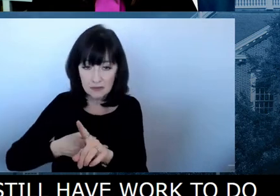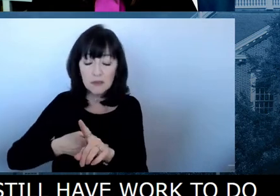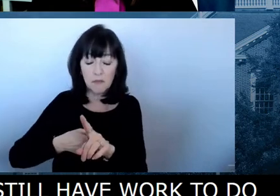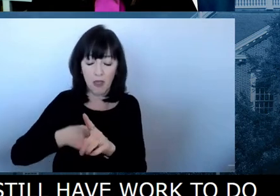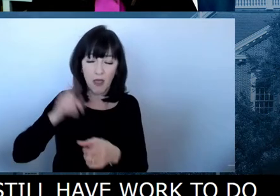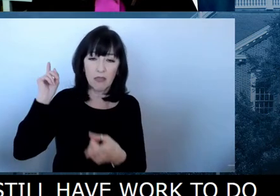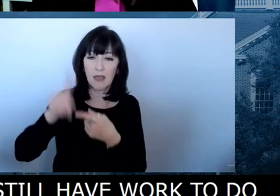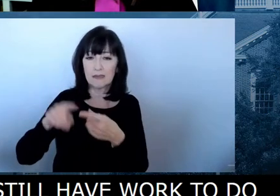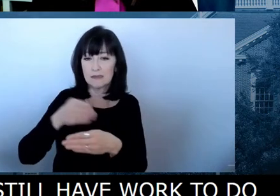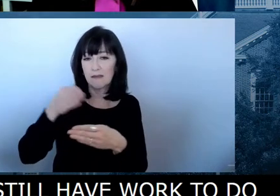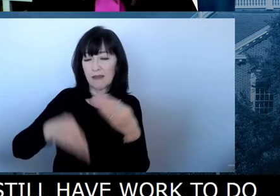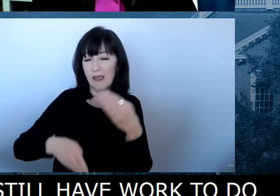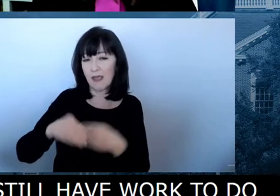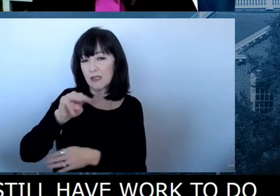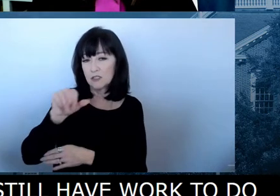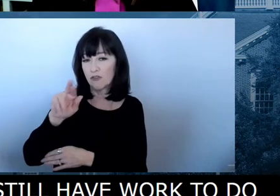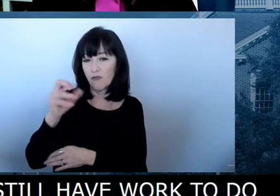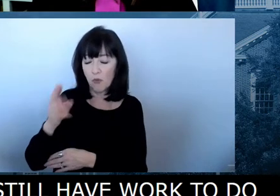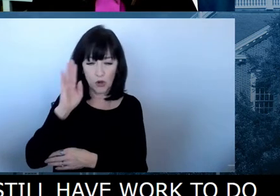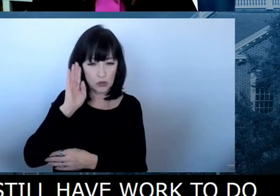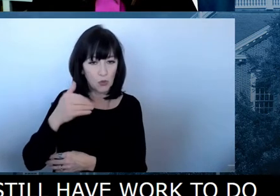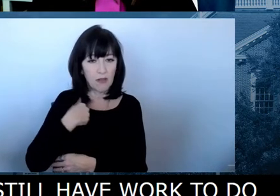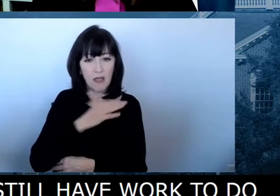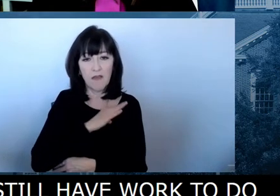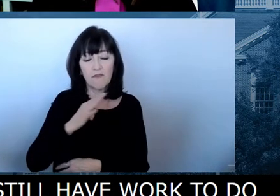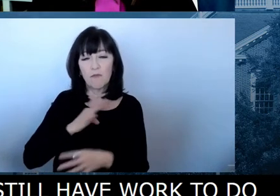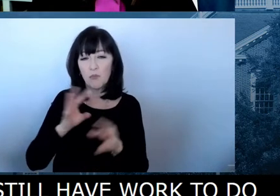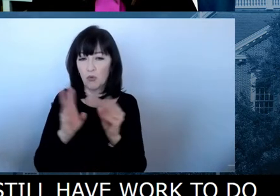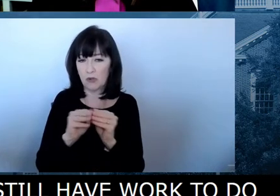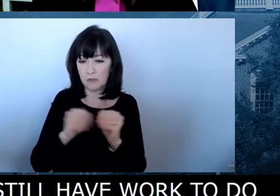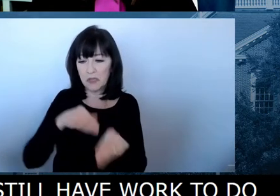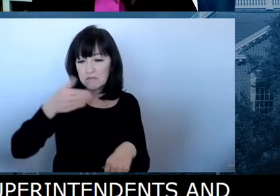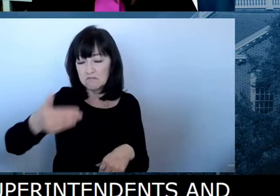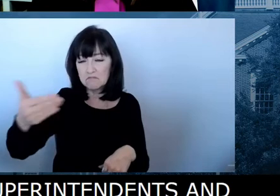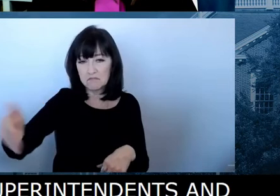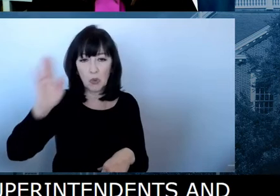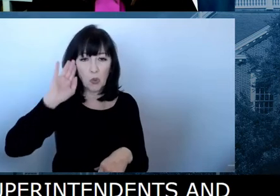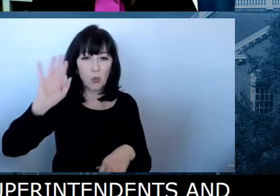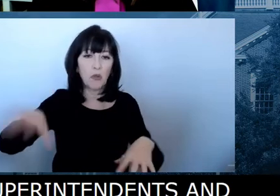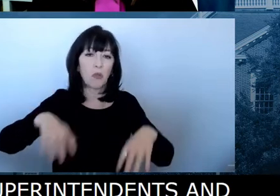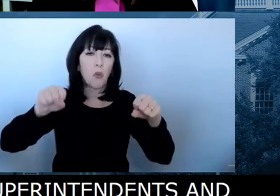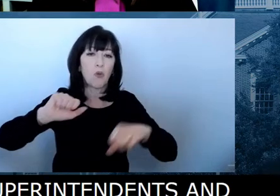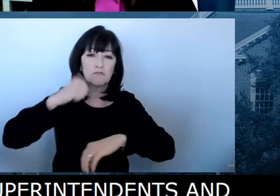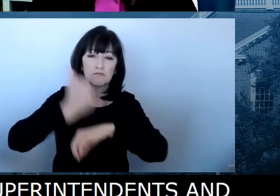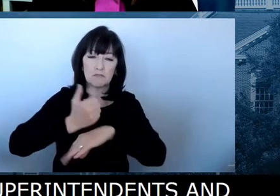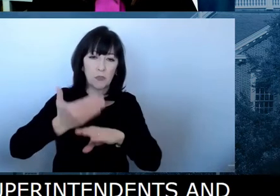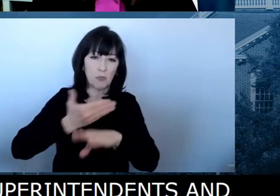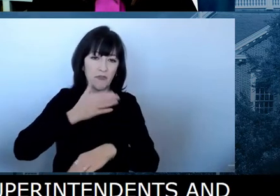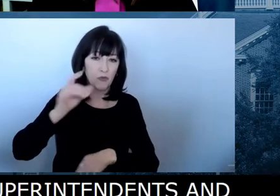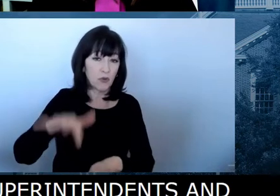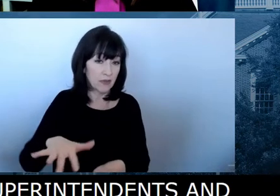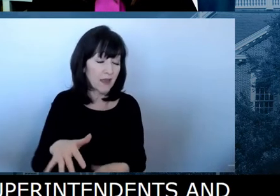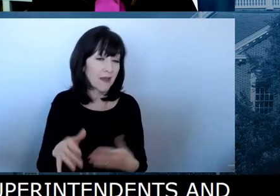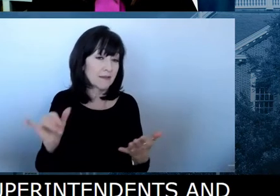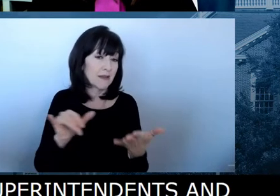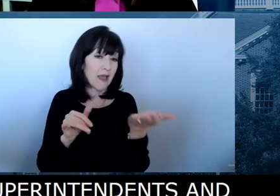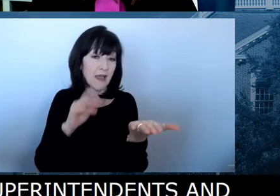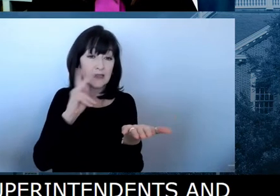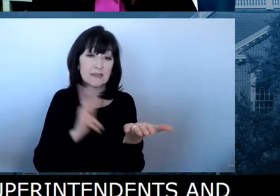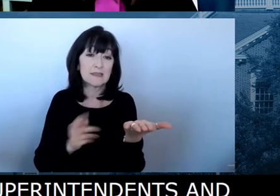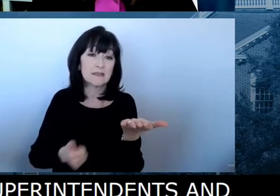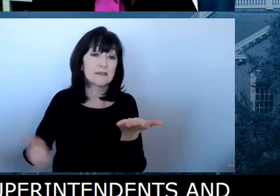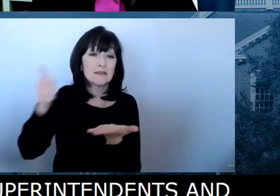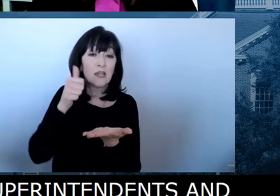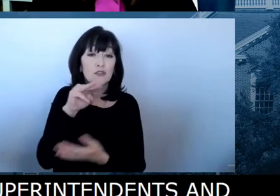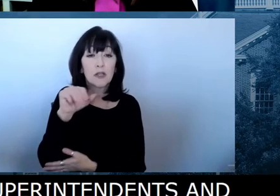March. Uh, obviously they'll have board meetings, I suspect before that. And as Secretary McGarrick says, we have the tools. Uh, we know what